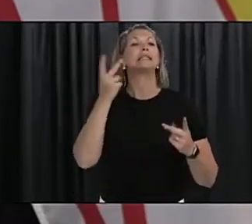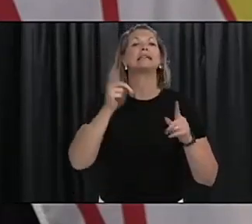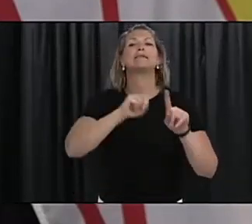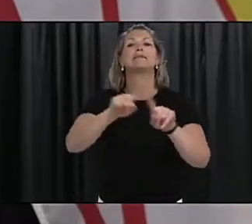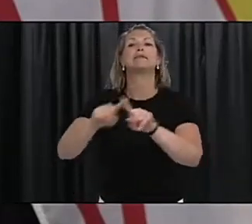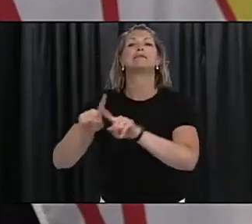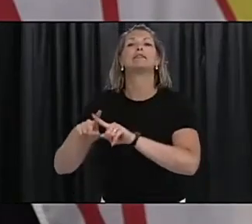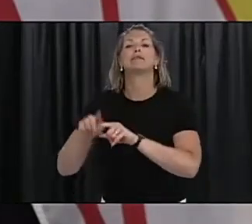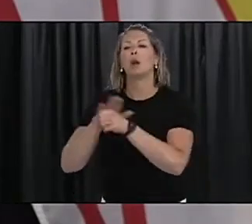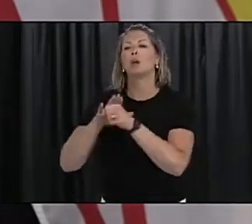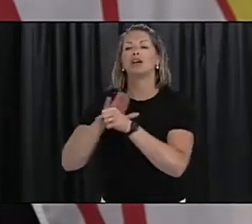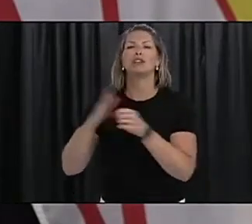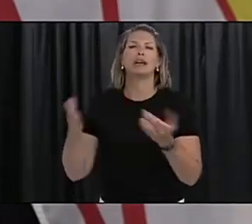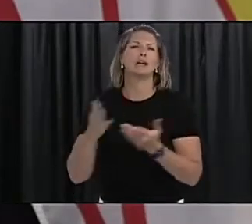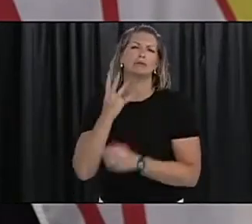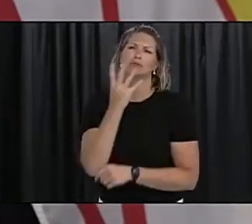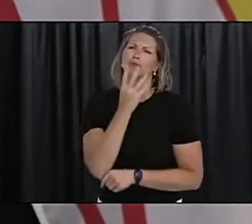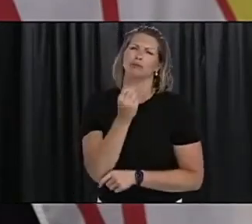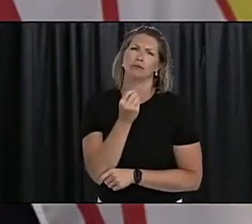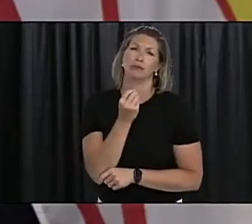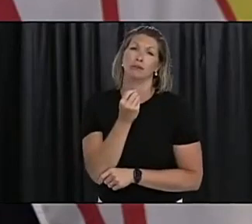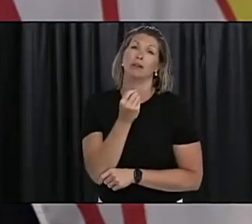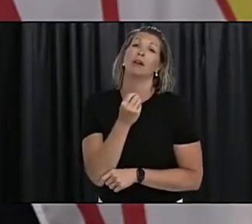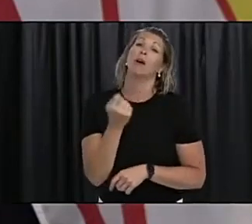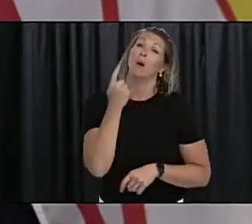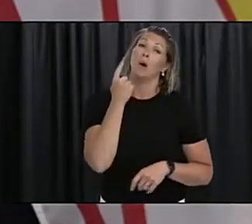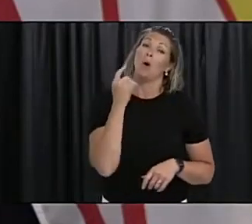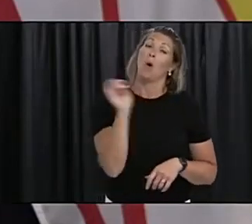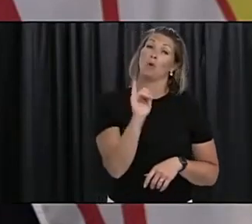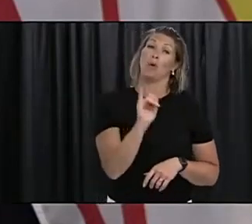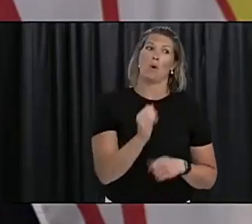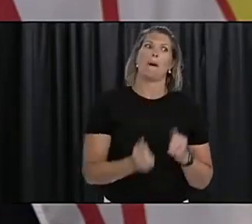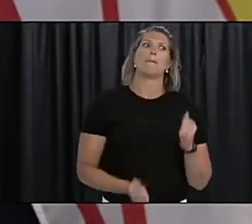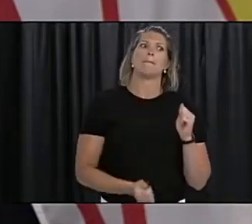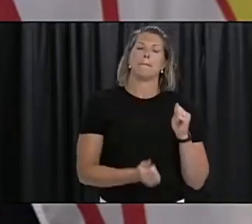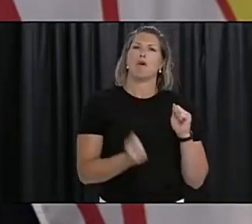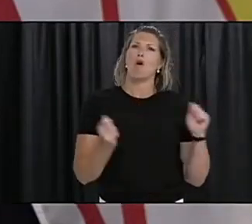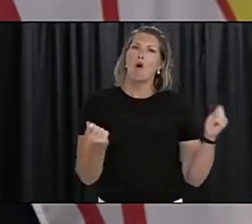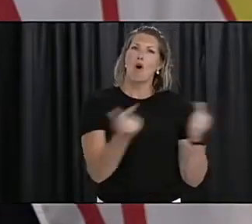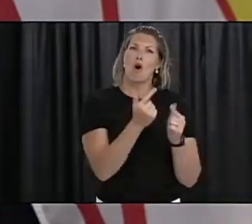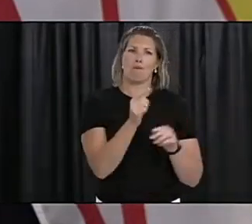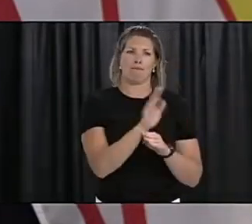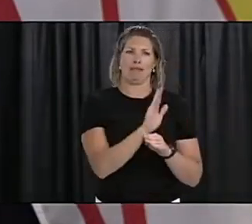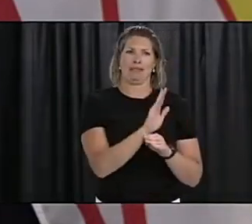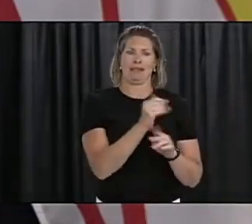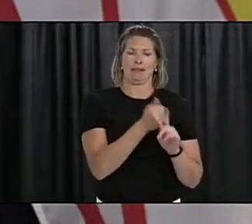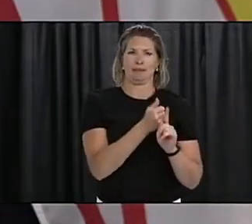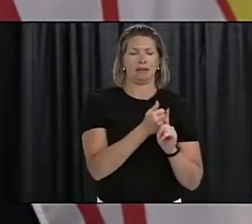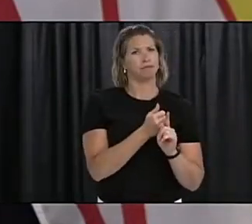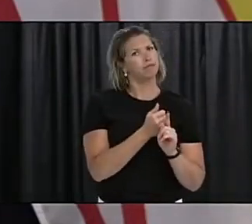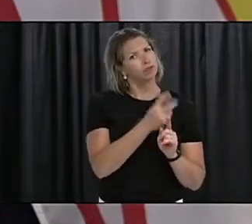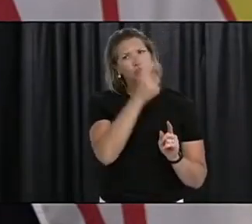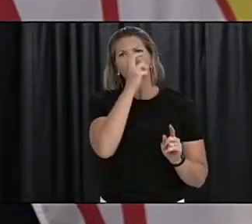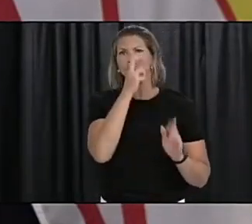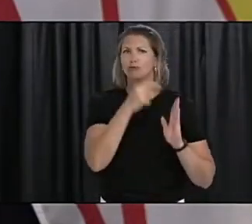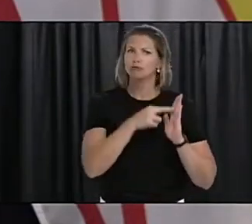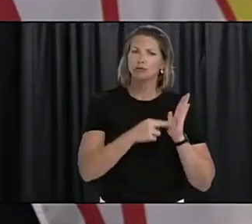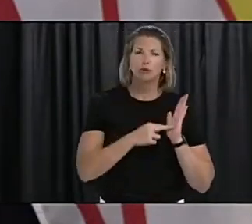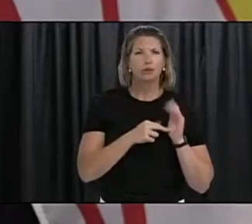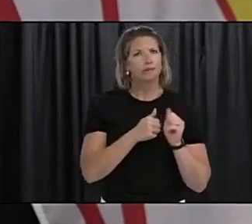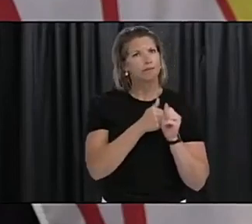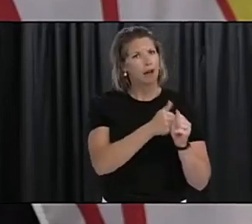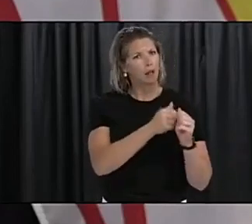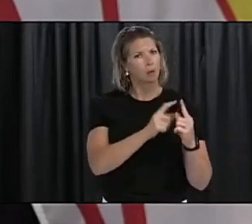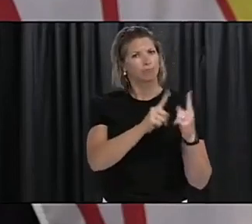province. As you will see in your travels, these businesses have been abiding by the health guidelines and putting necessary measures in place